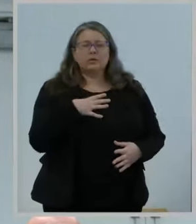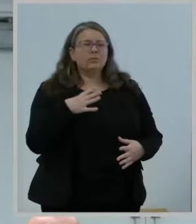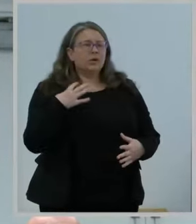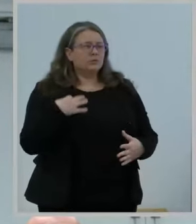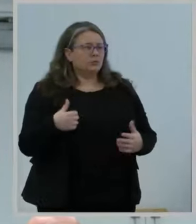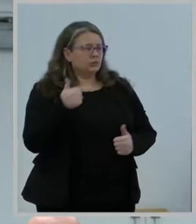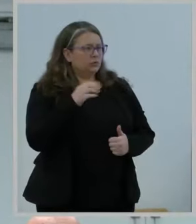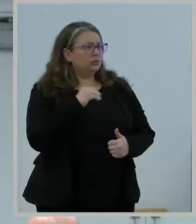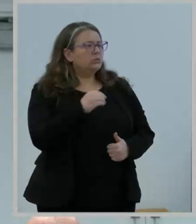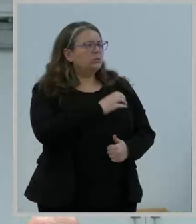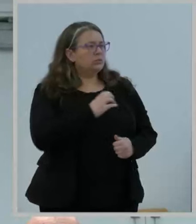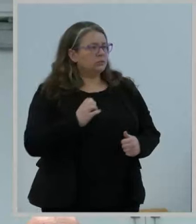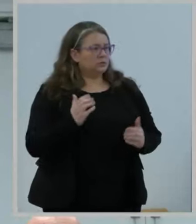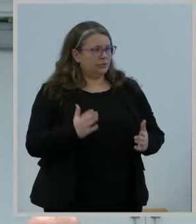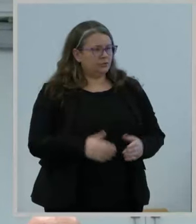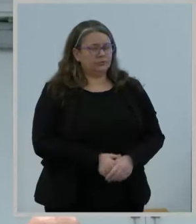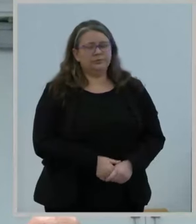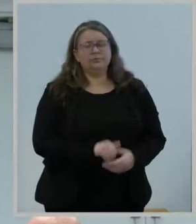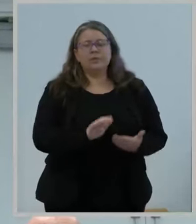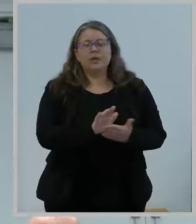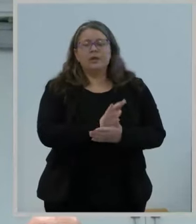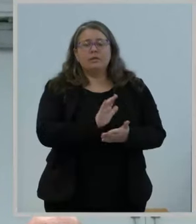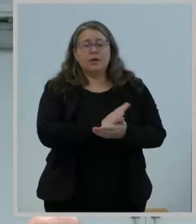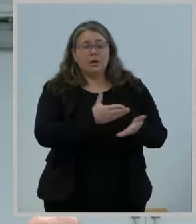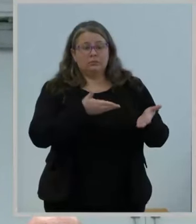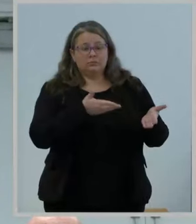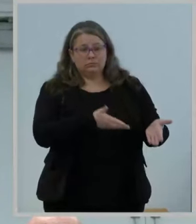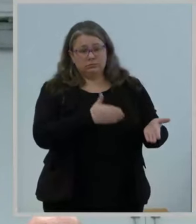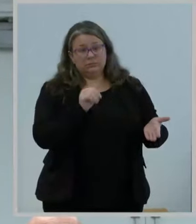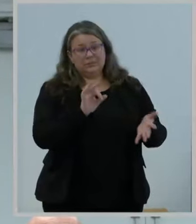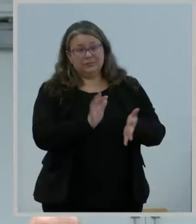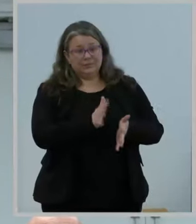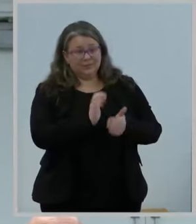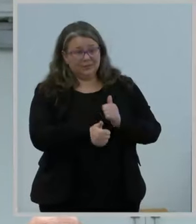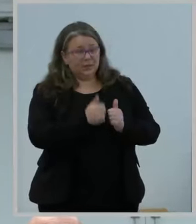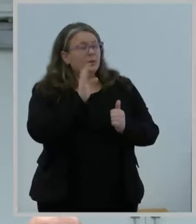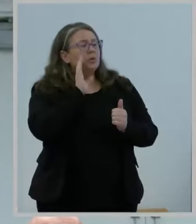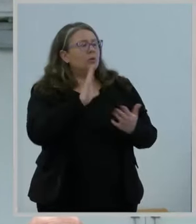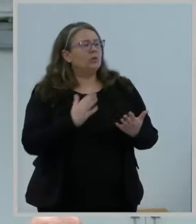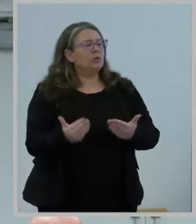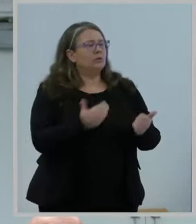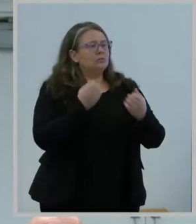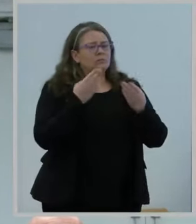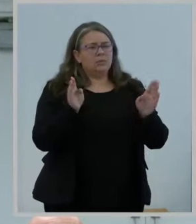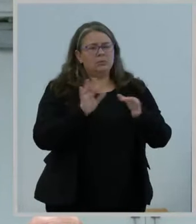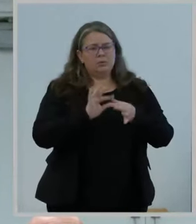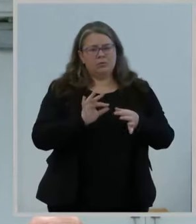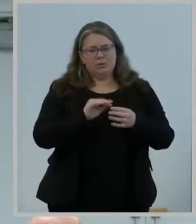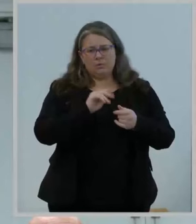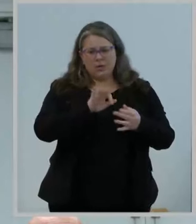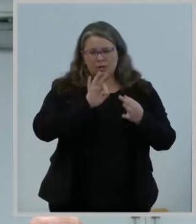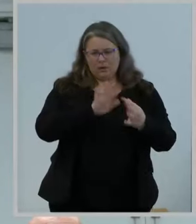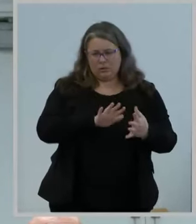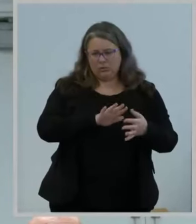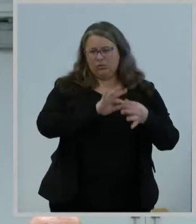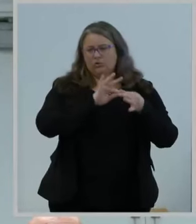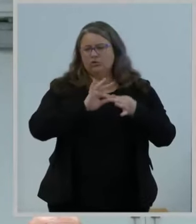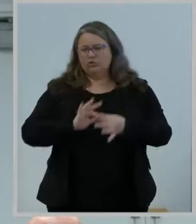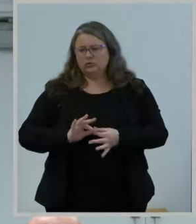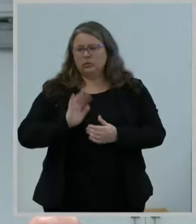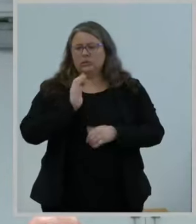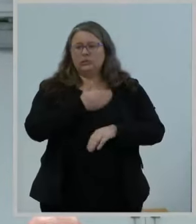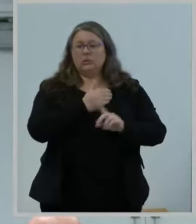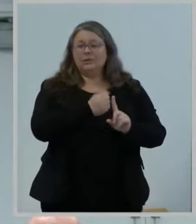to obtain public comment and input with respect to its ongoing efforts to expand, refine, and